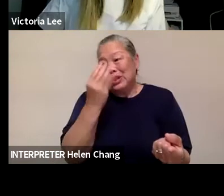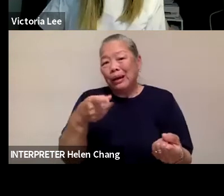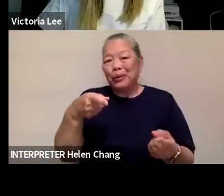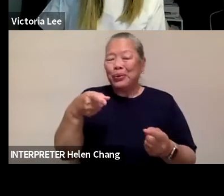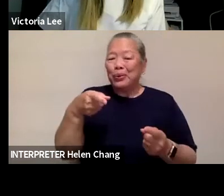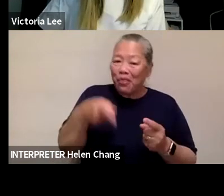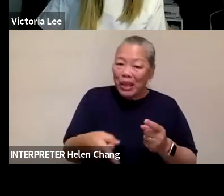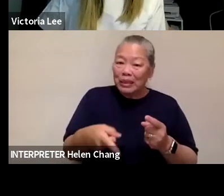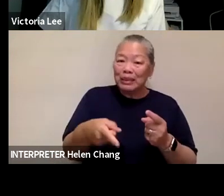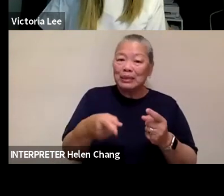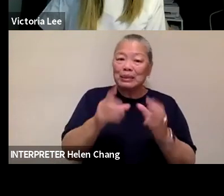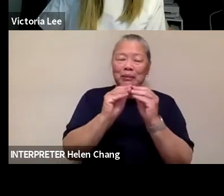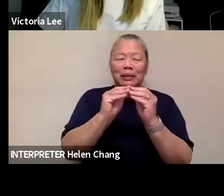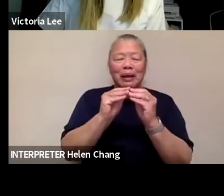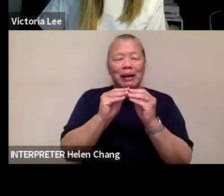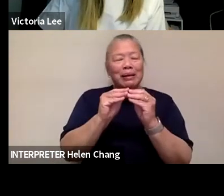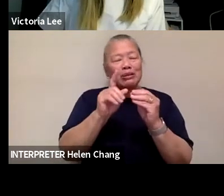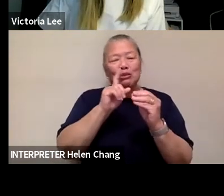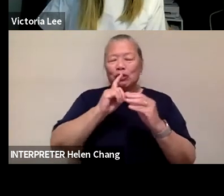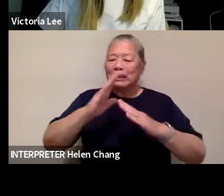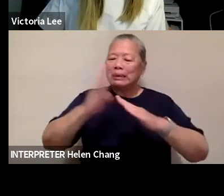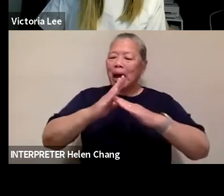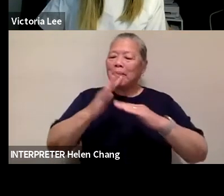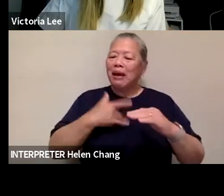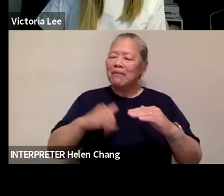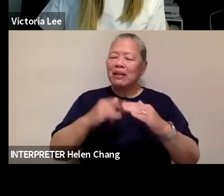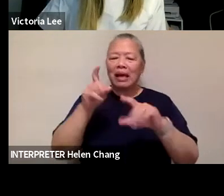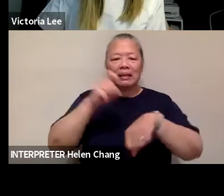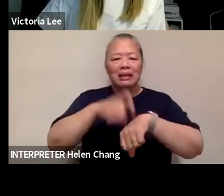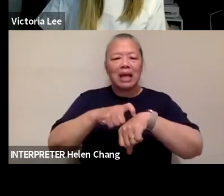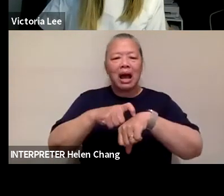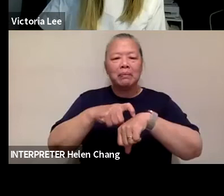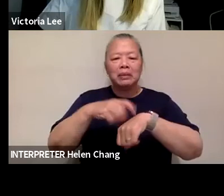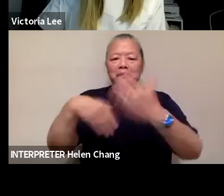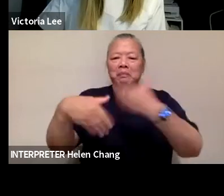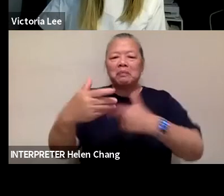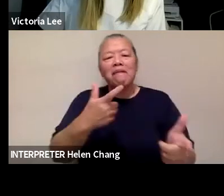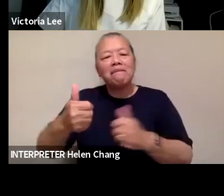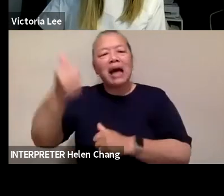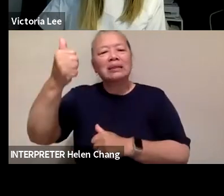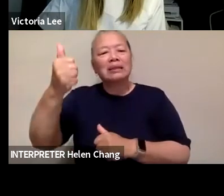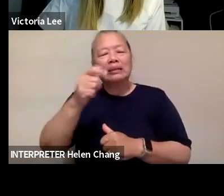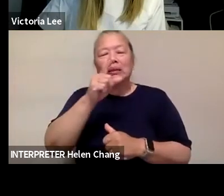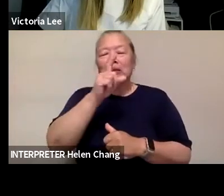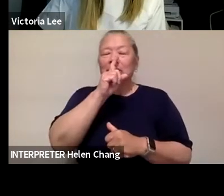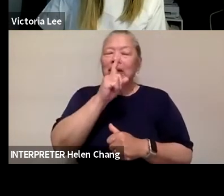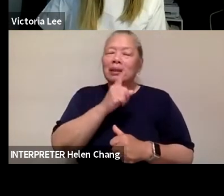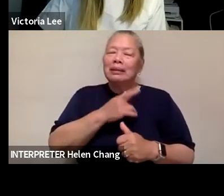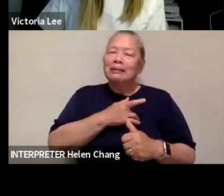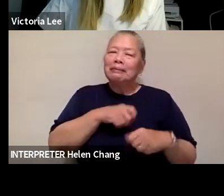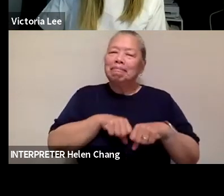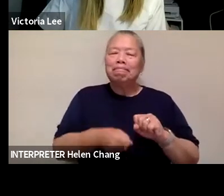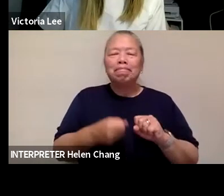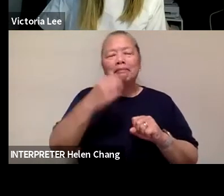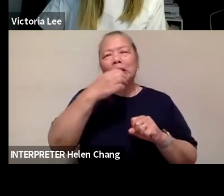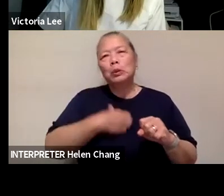one I have felt the time has gone the fastest. And that breaks my heart because I would love for it to go all night. I could talk to all of you literally for the rest